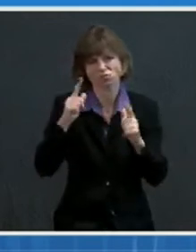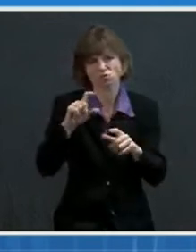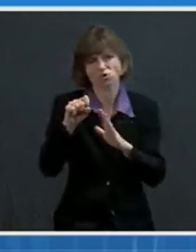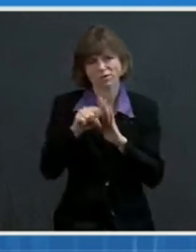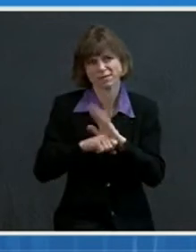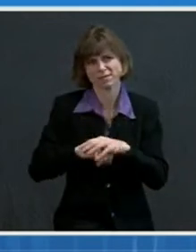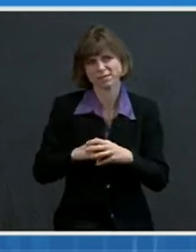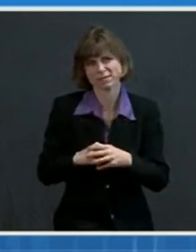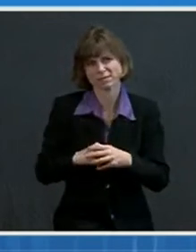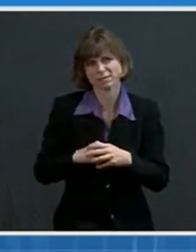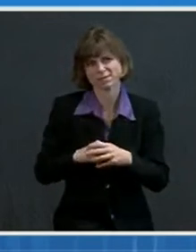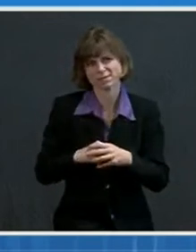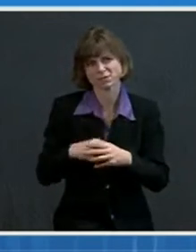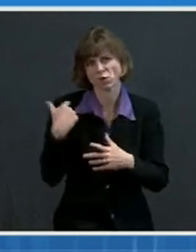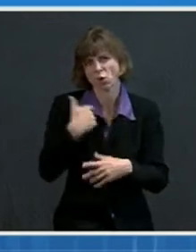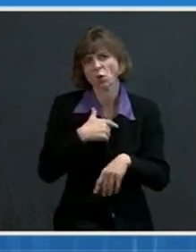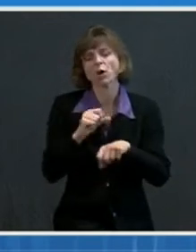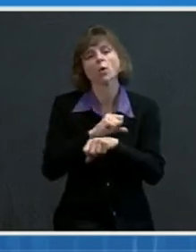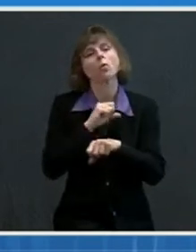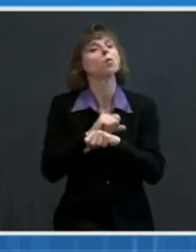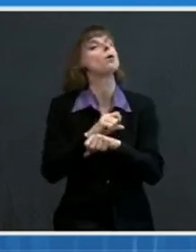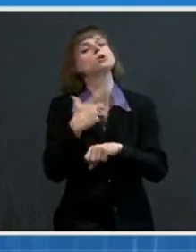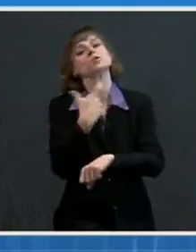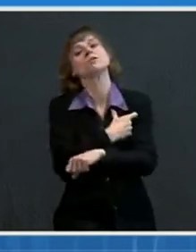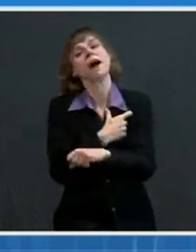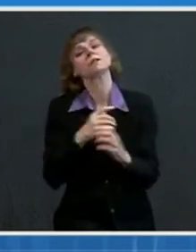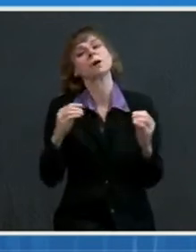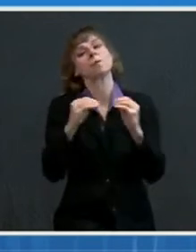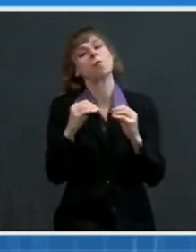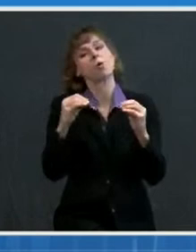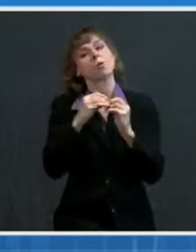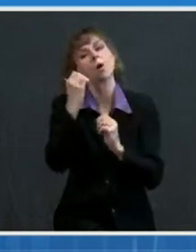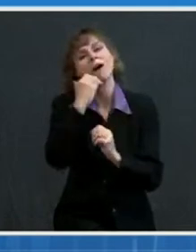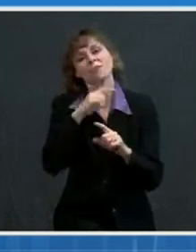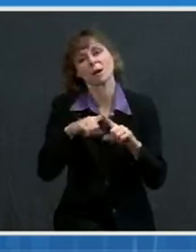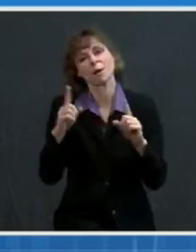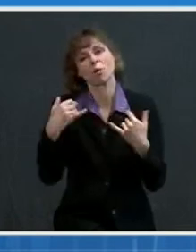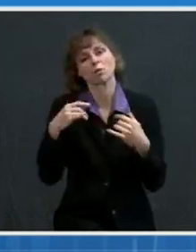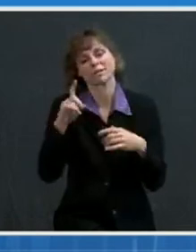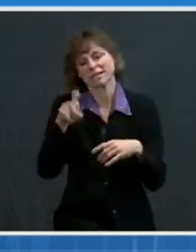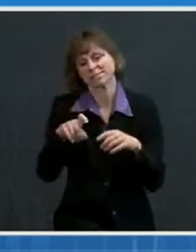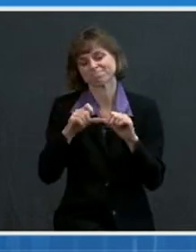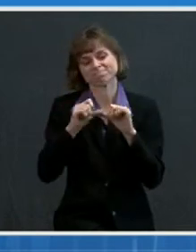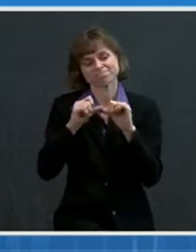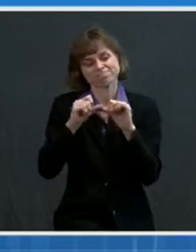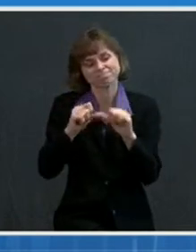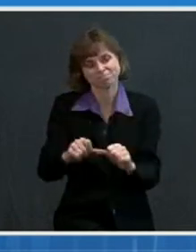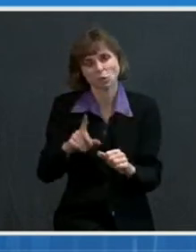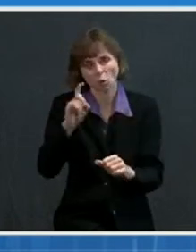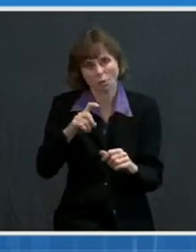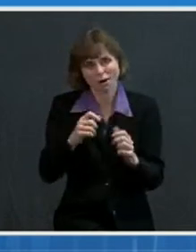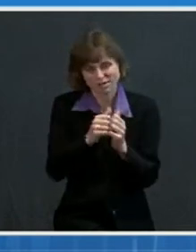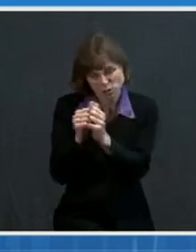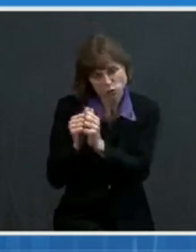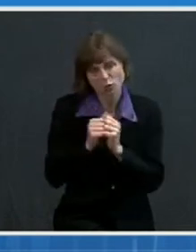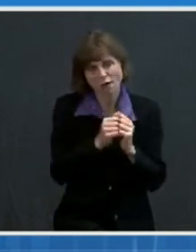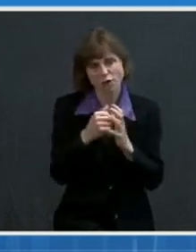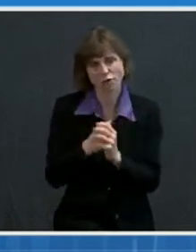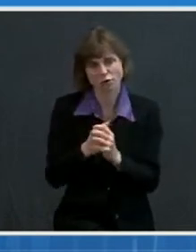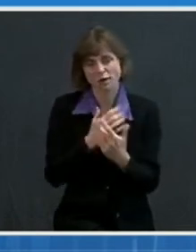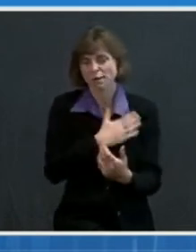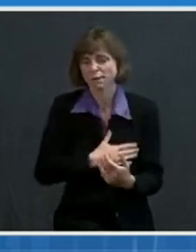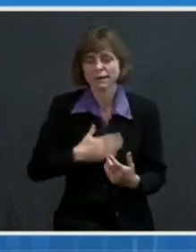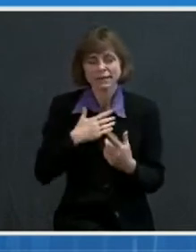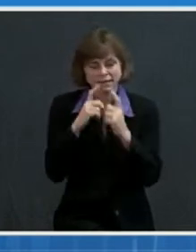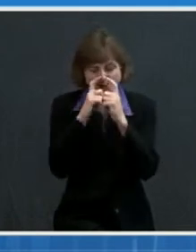people more and more each day, we have to see this through. Let's stick together. Please keep wearing a